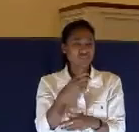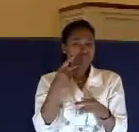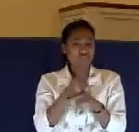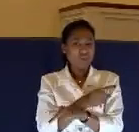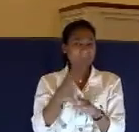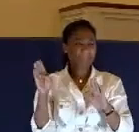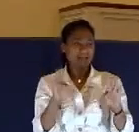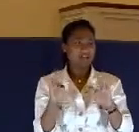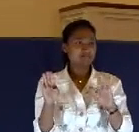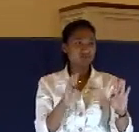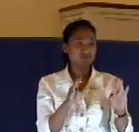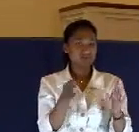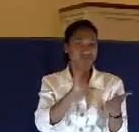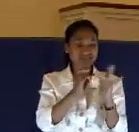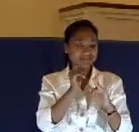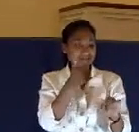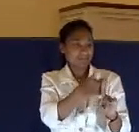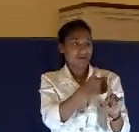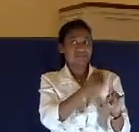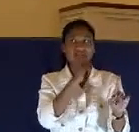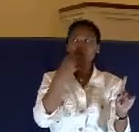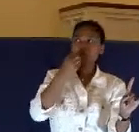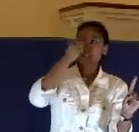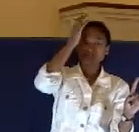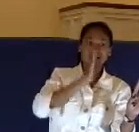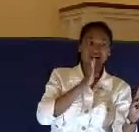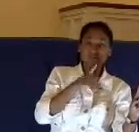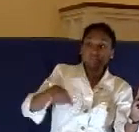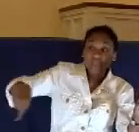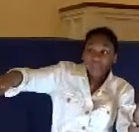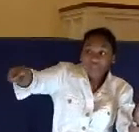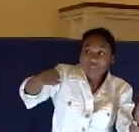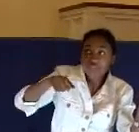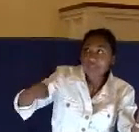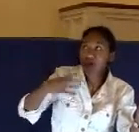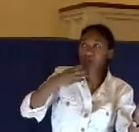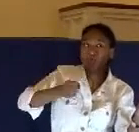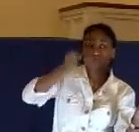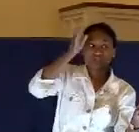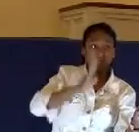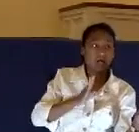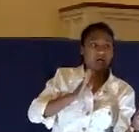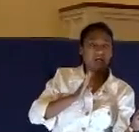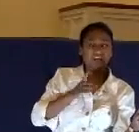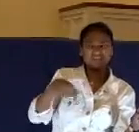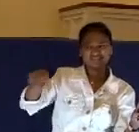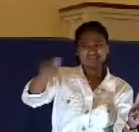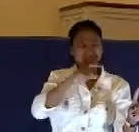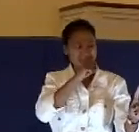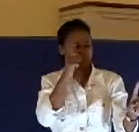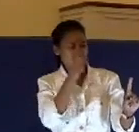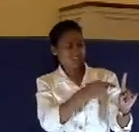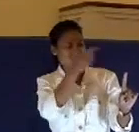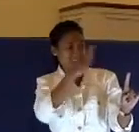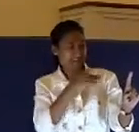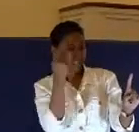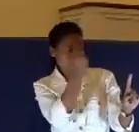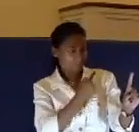Jesus wasn't the one who was blaspheming. It was those Jewish elders that were blaspheming. Spitting in the face of God.